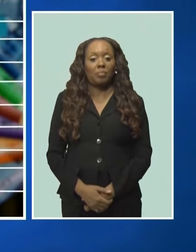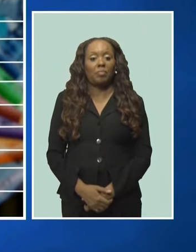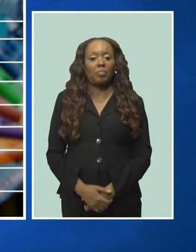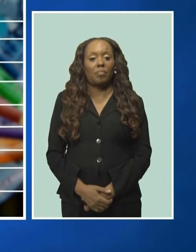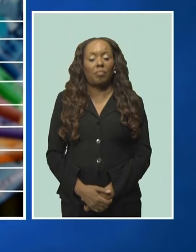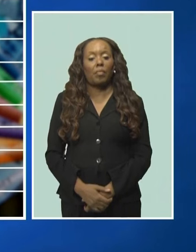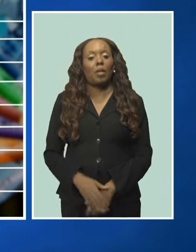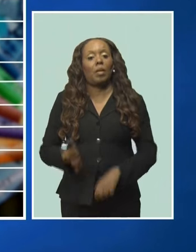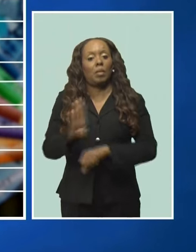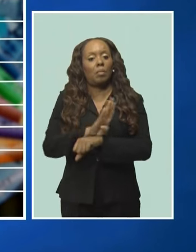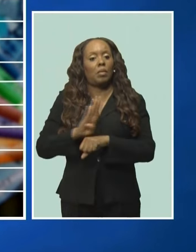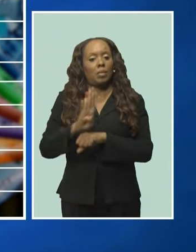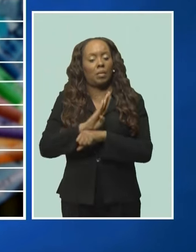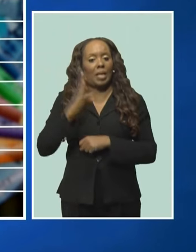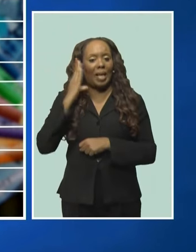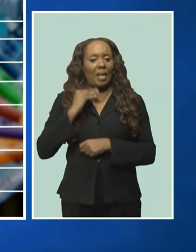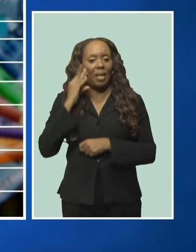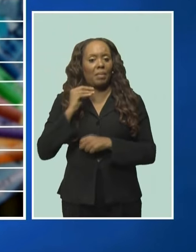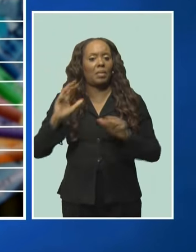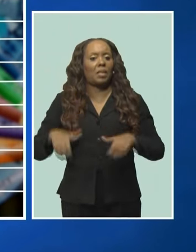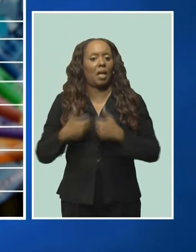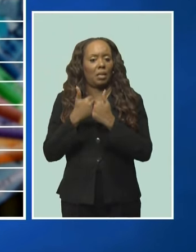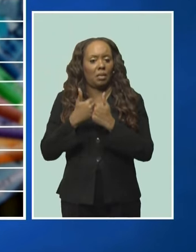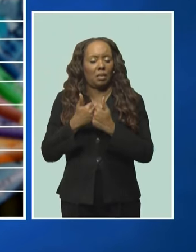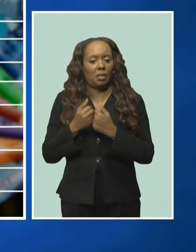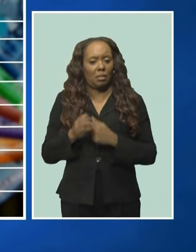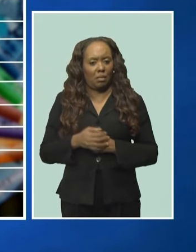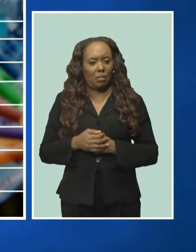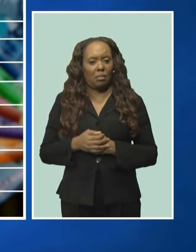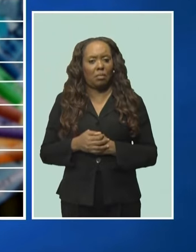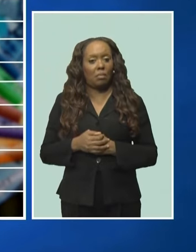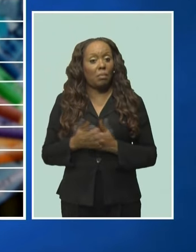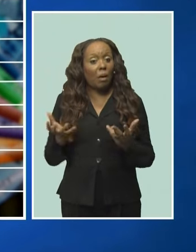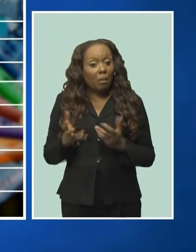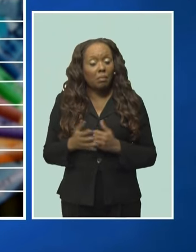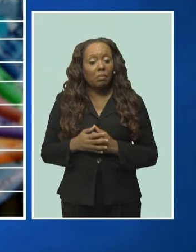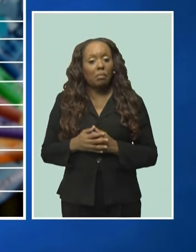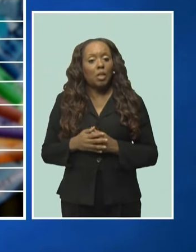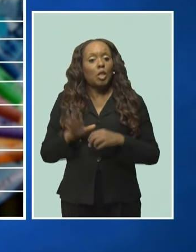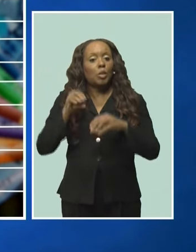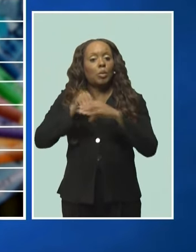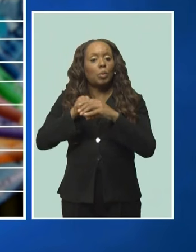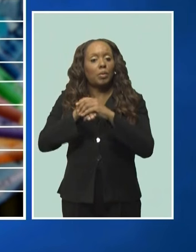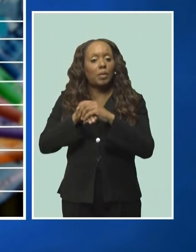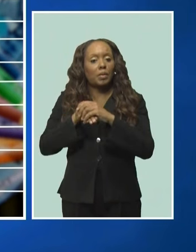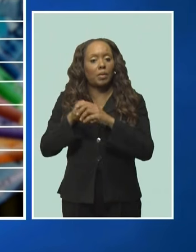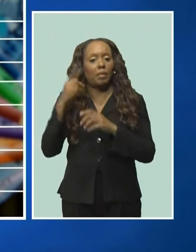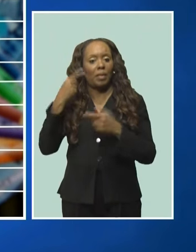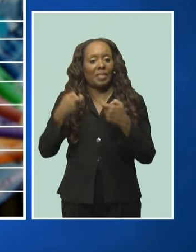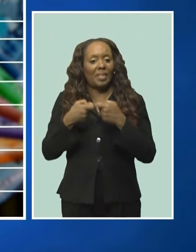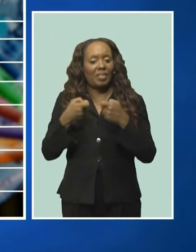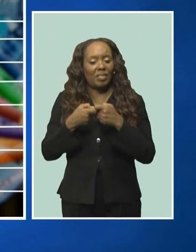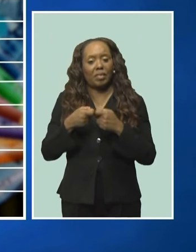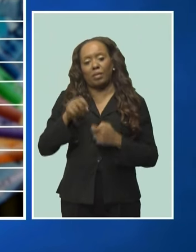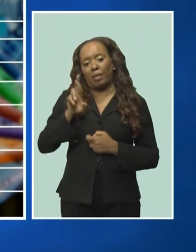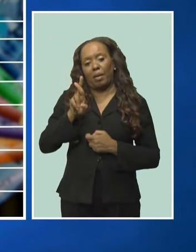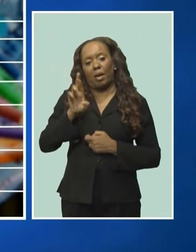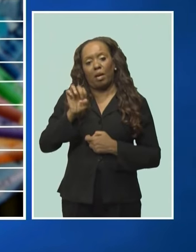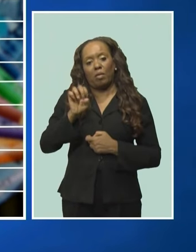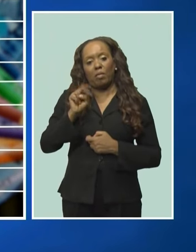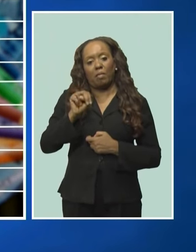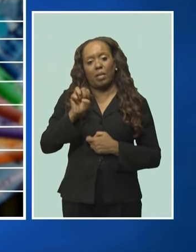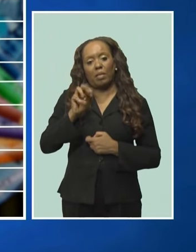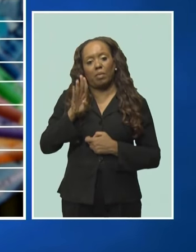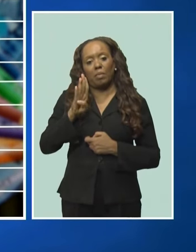Barbados facing a challenge with a storage of electricity from renewable energy, the Prime Minister says there will be a new process for the